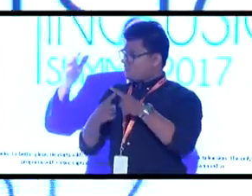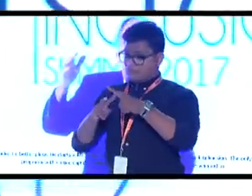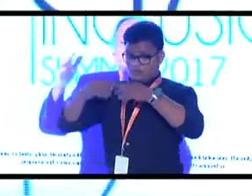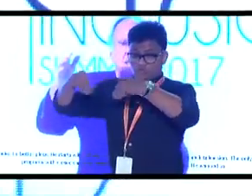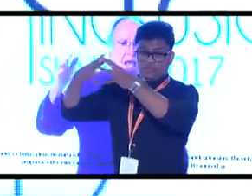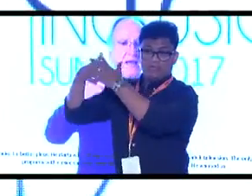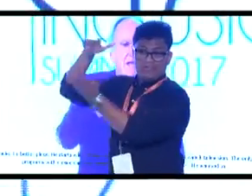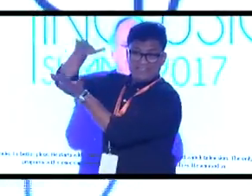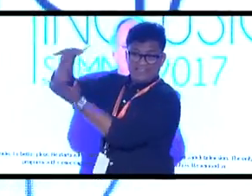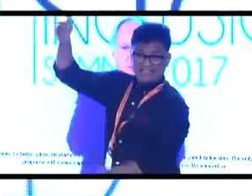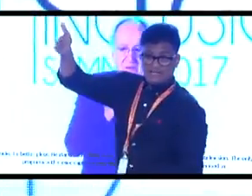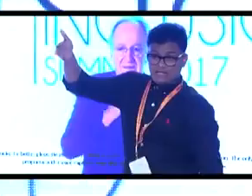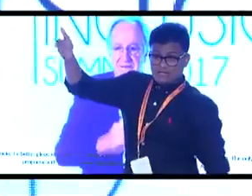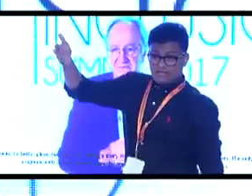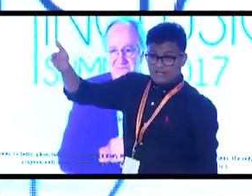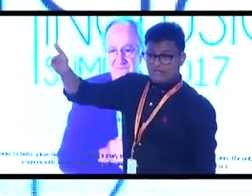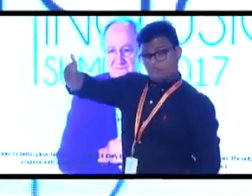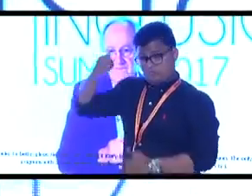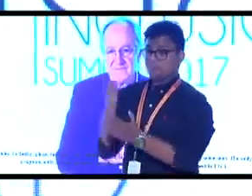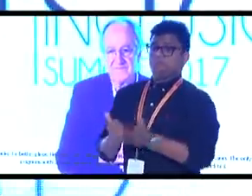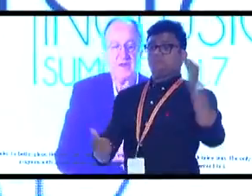in America had to have that chip in it.